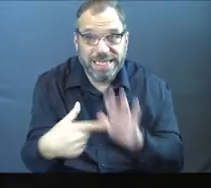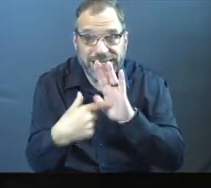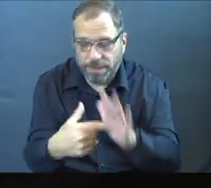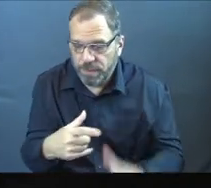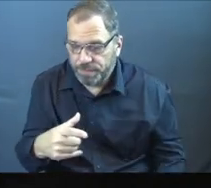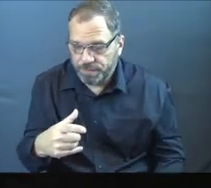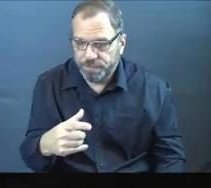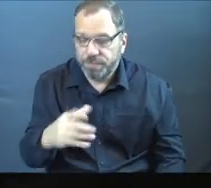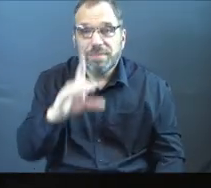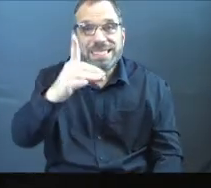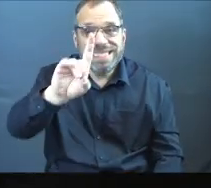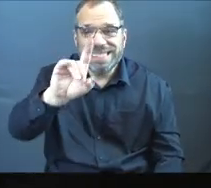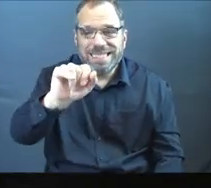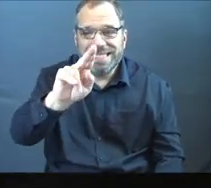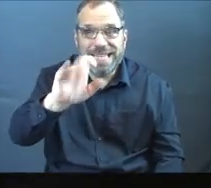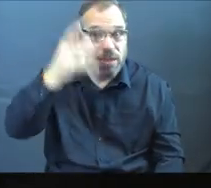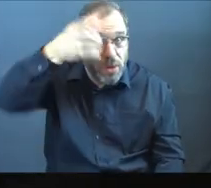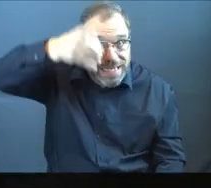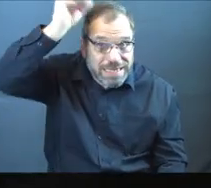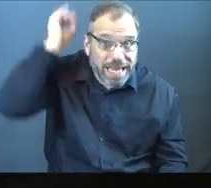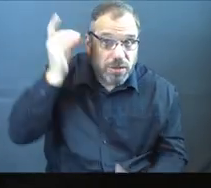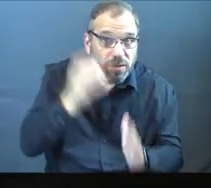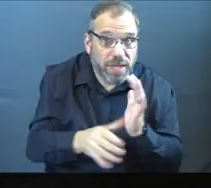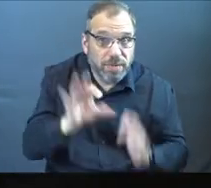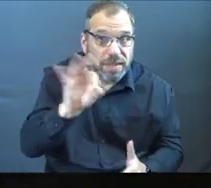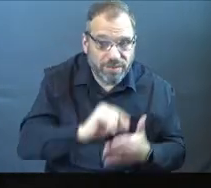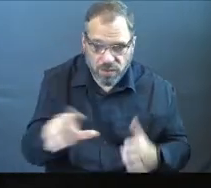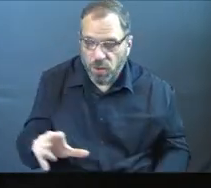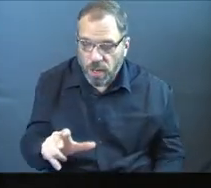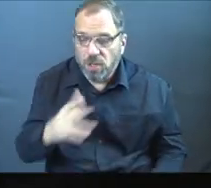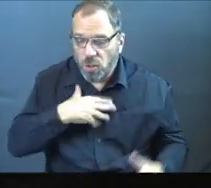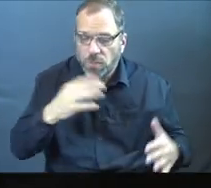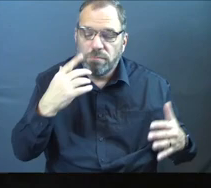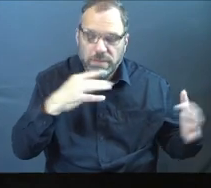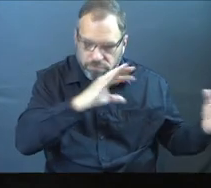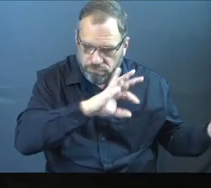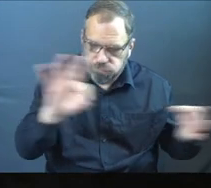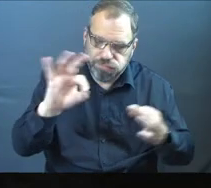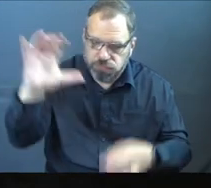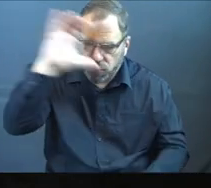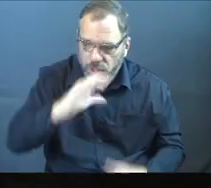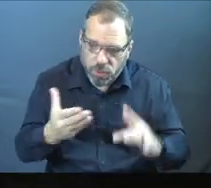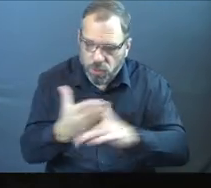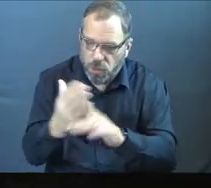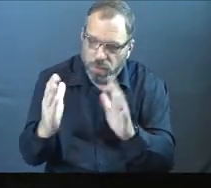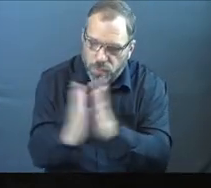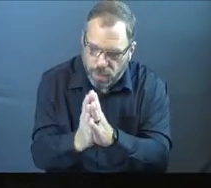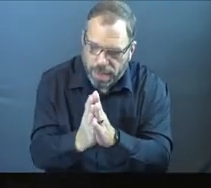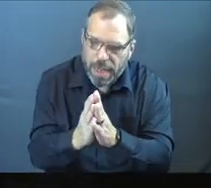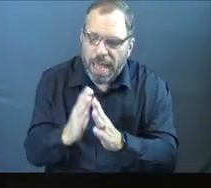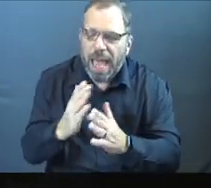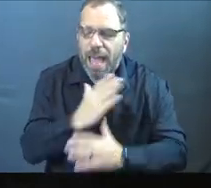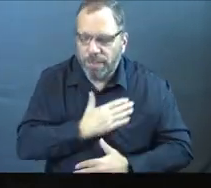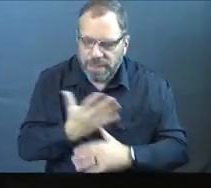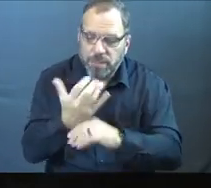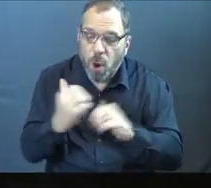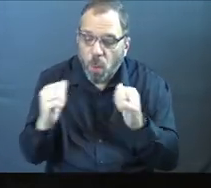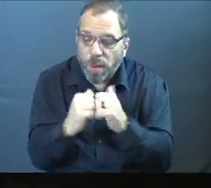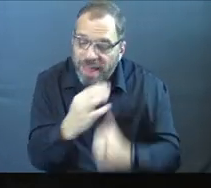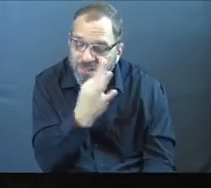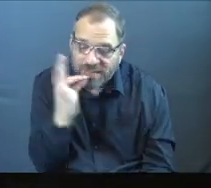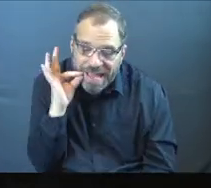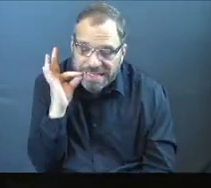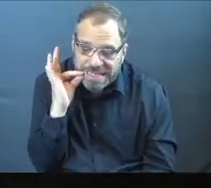examples in Daniel, right? Daniel 9.3 says, then I turned my face to the Lord God, seeking him by prayer and pleased for mercy with